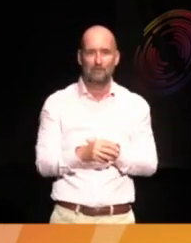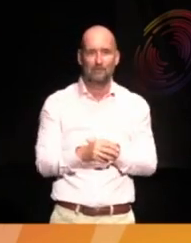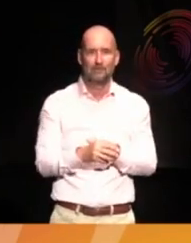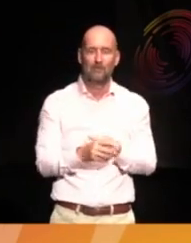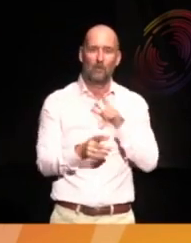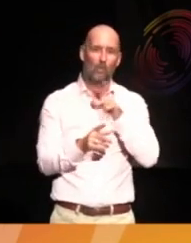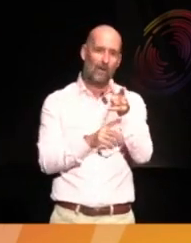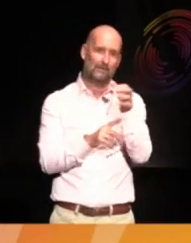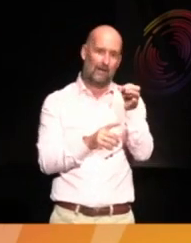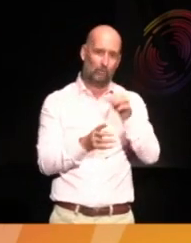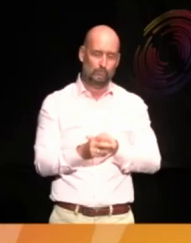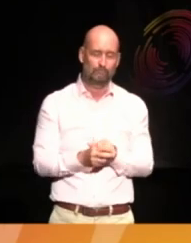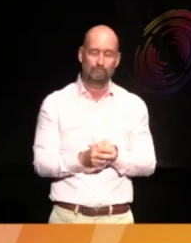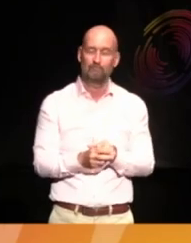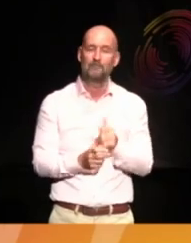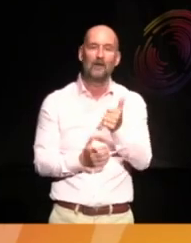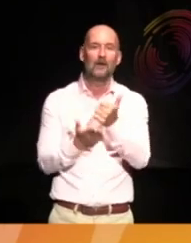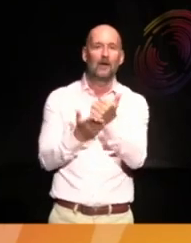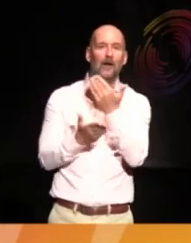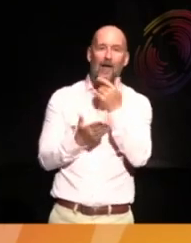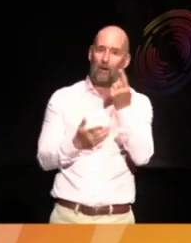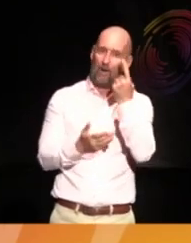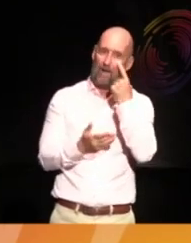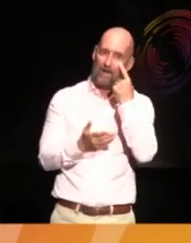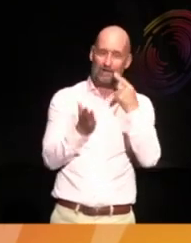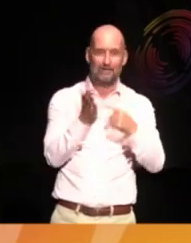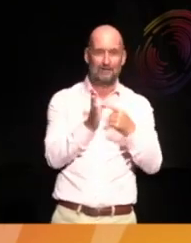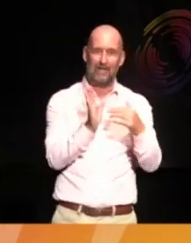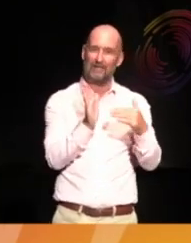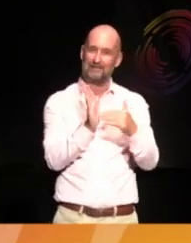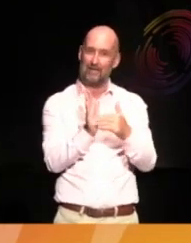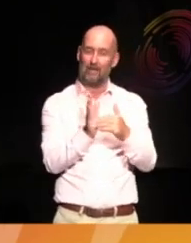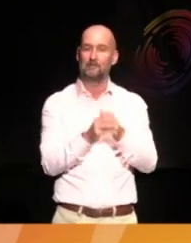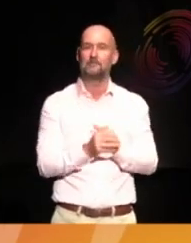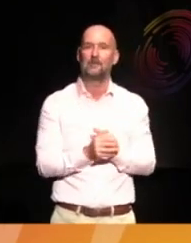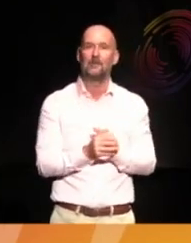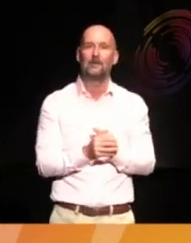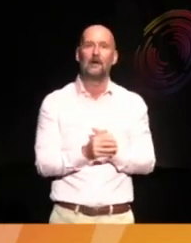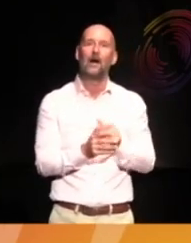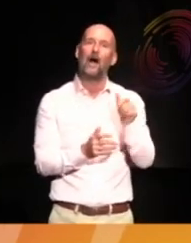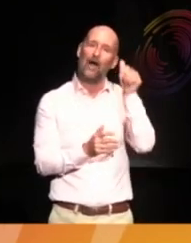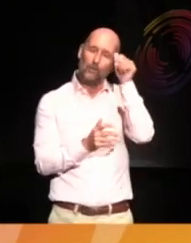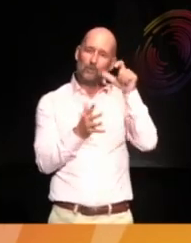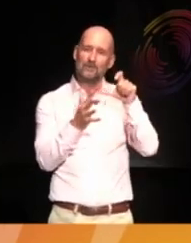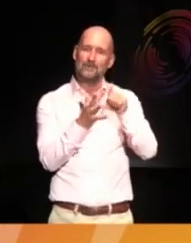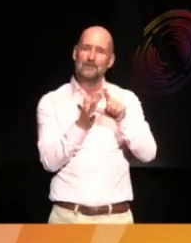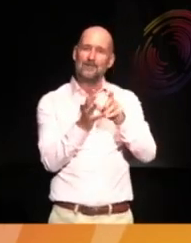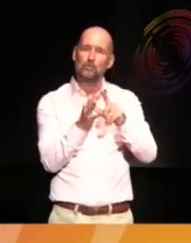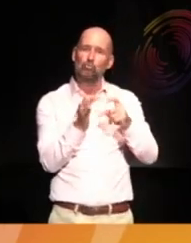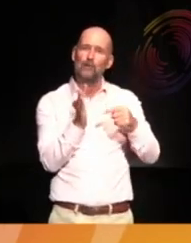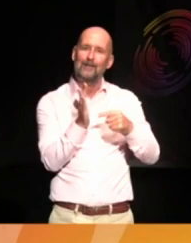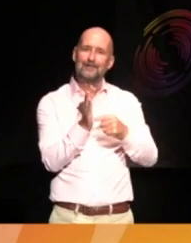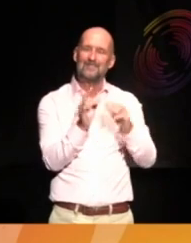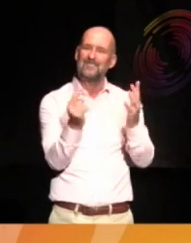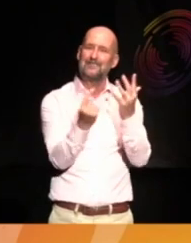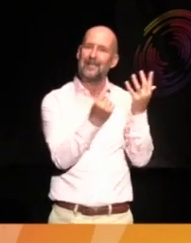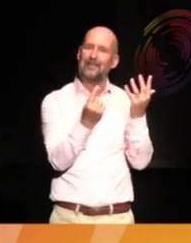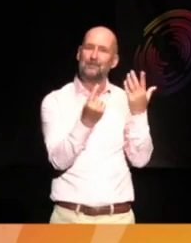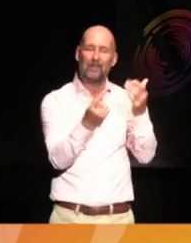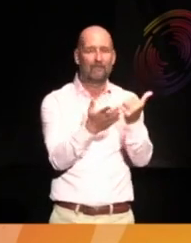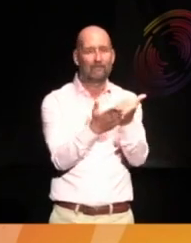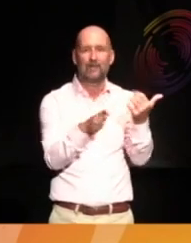Tanzania, yeah. Brilliant, brilliant. I will check out the work in Tanzania. And I know District Six has been doing incredible work for many, many years.